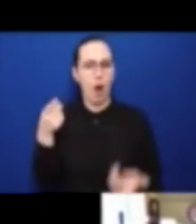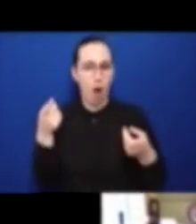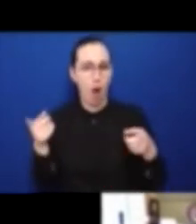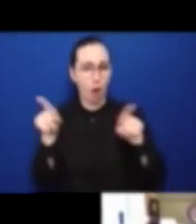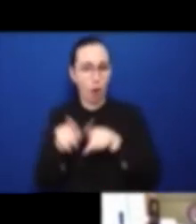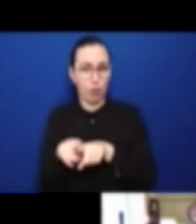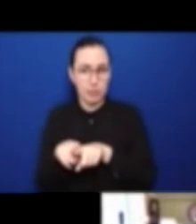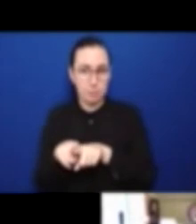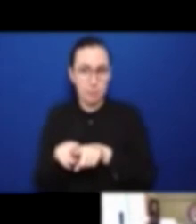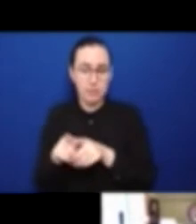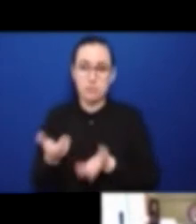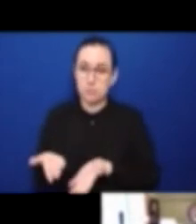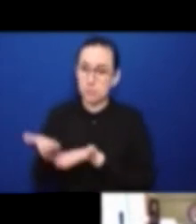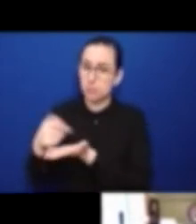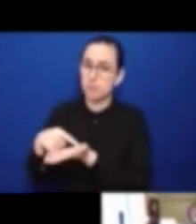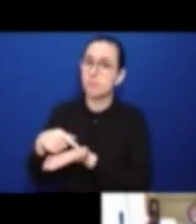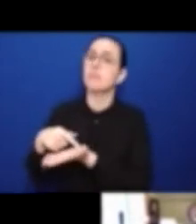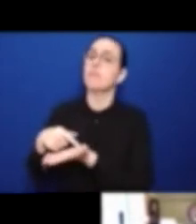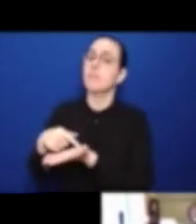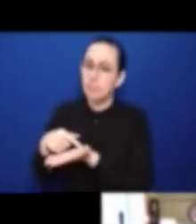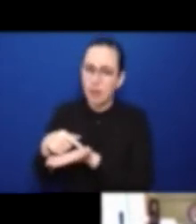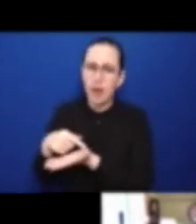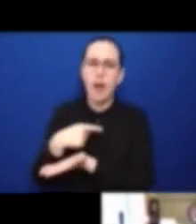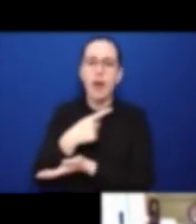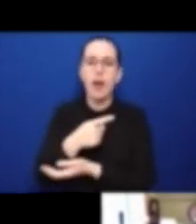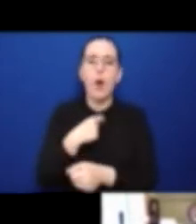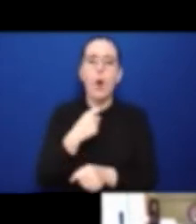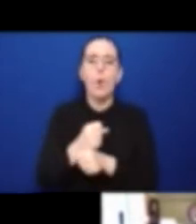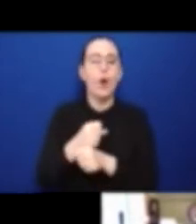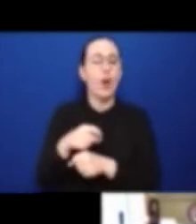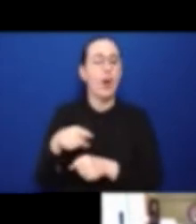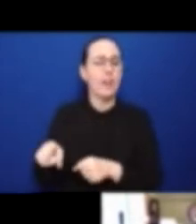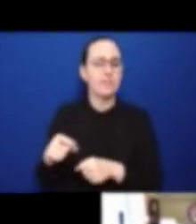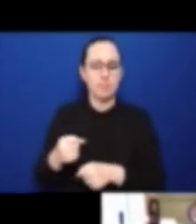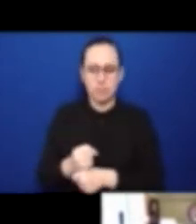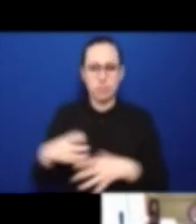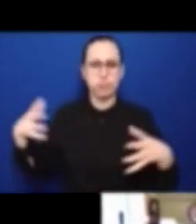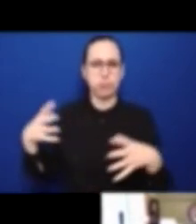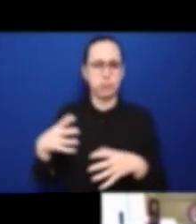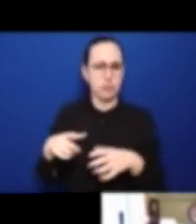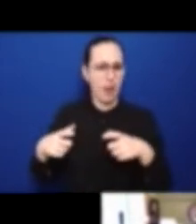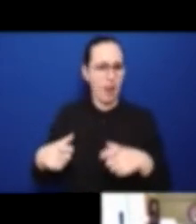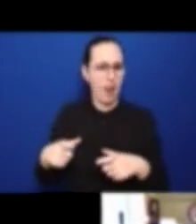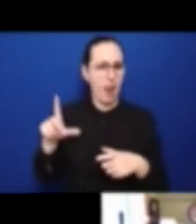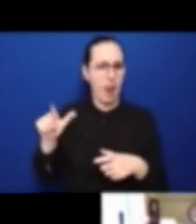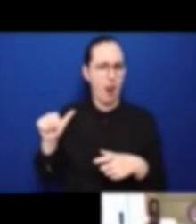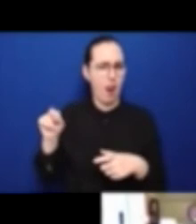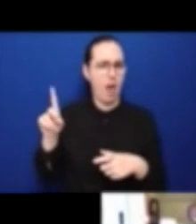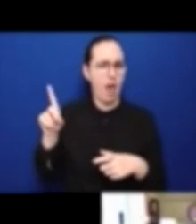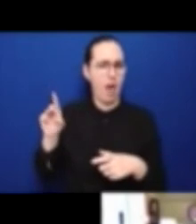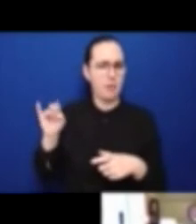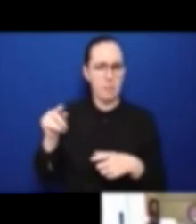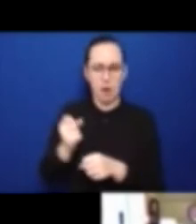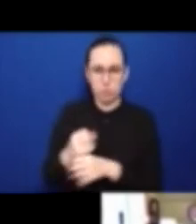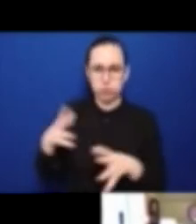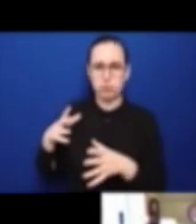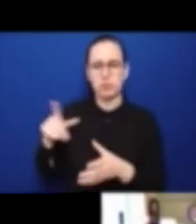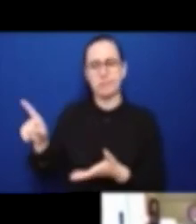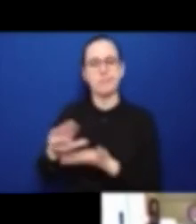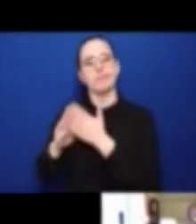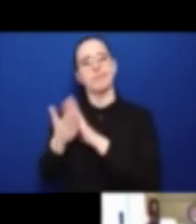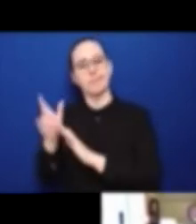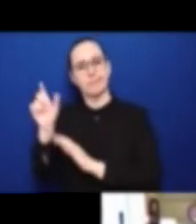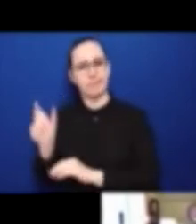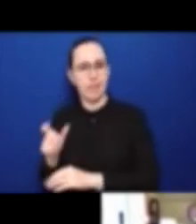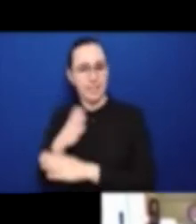that the voice of landmine survivors was heard in that process and that landmine survivors were